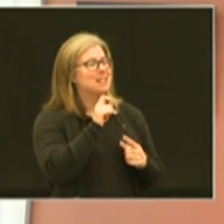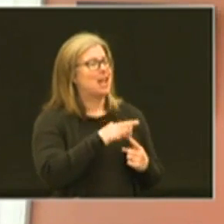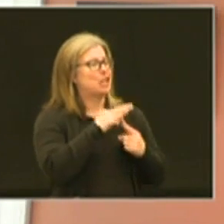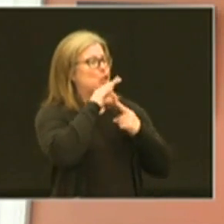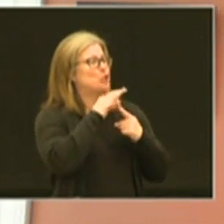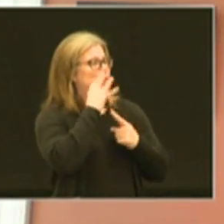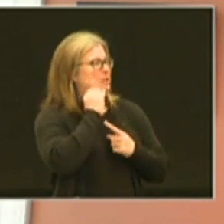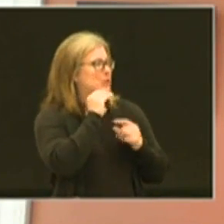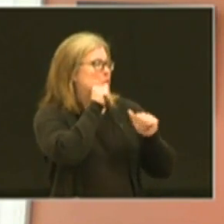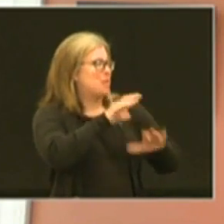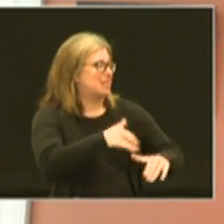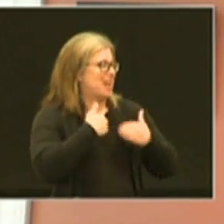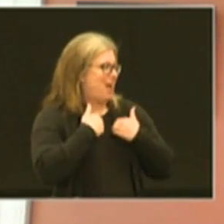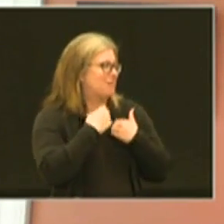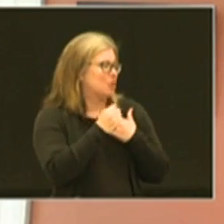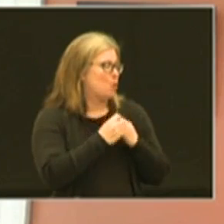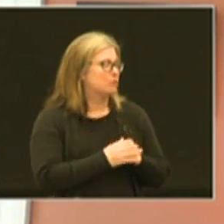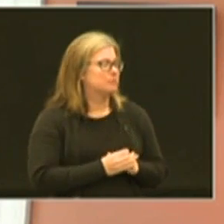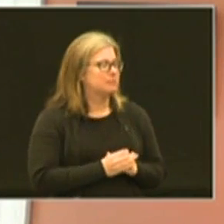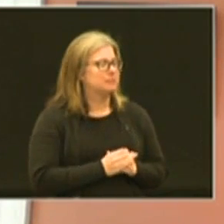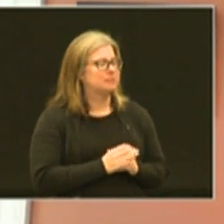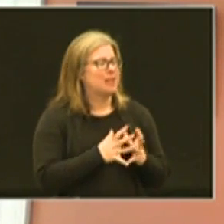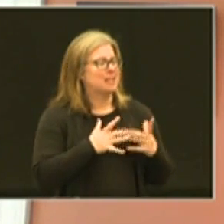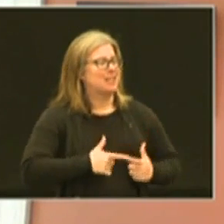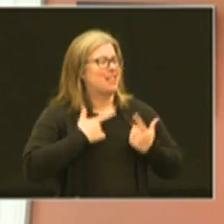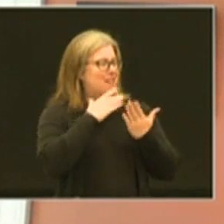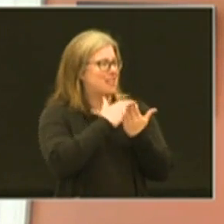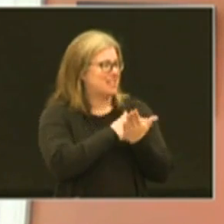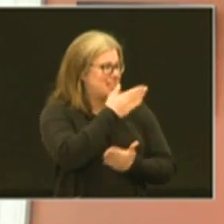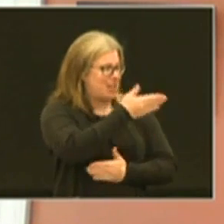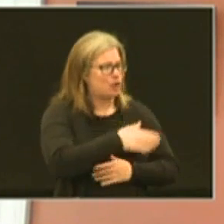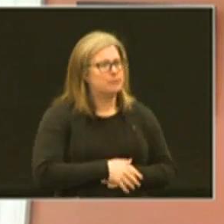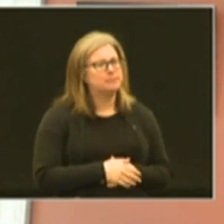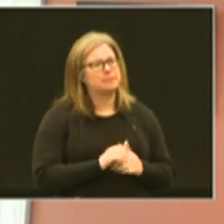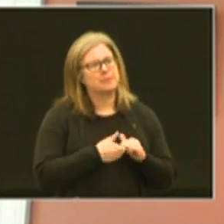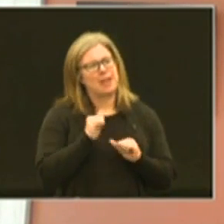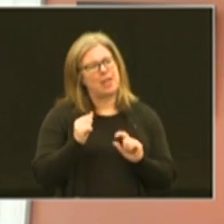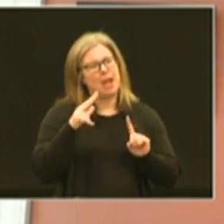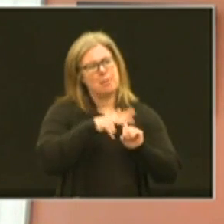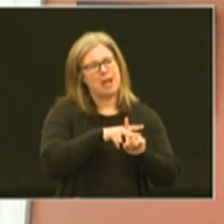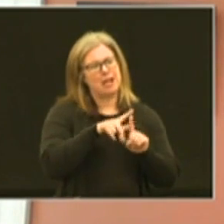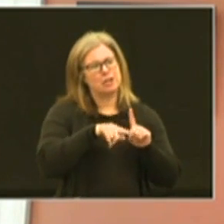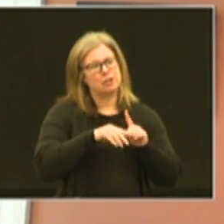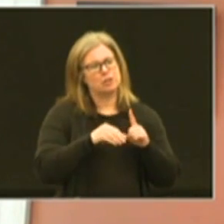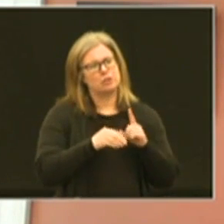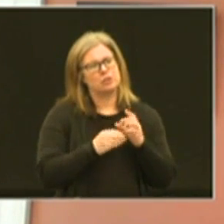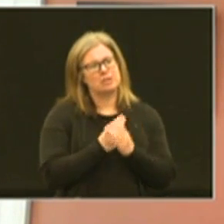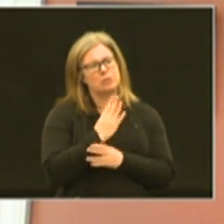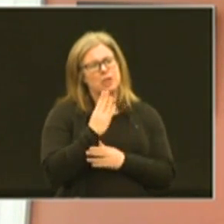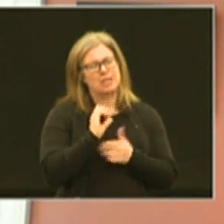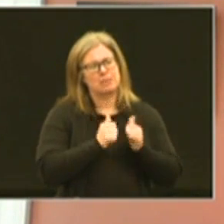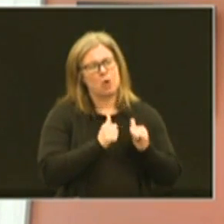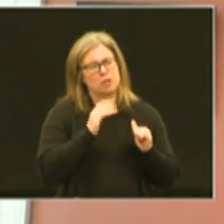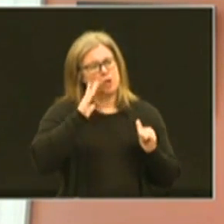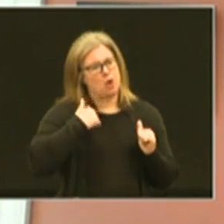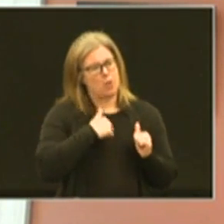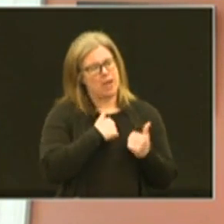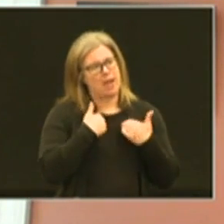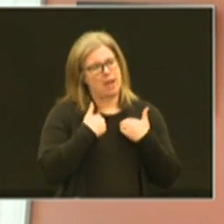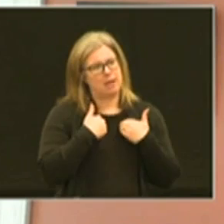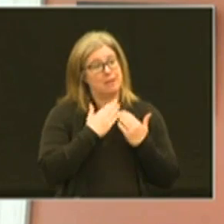you were blessed to have so and then lots of life lessons there how does that apply to spring sports i mean you know we had